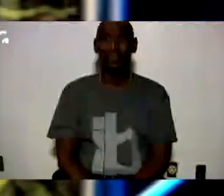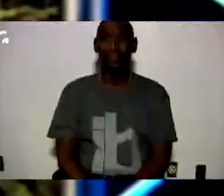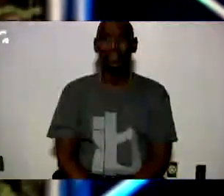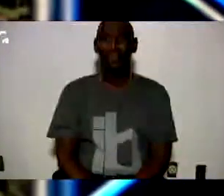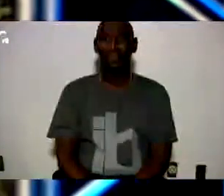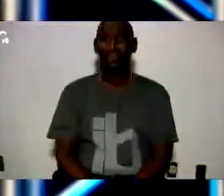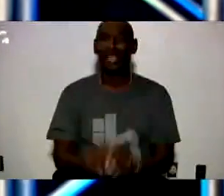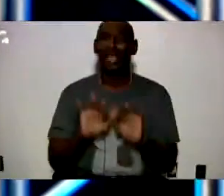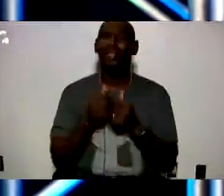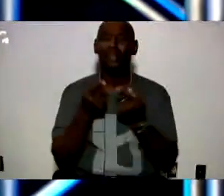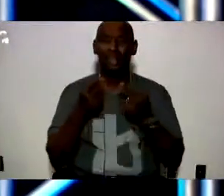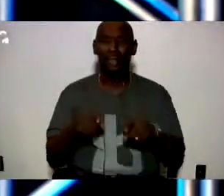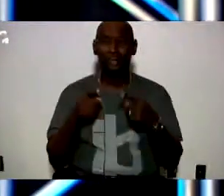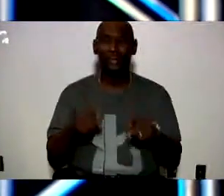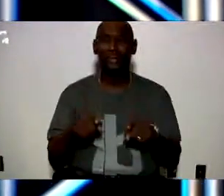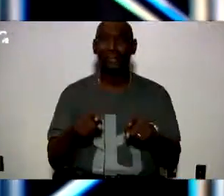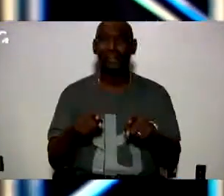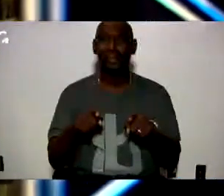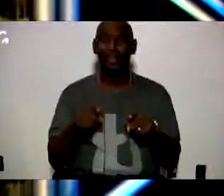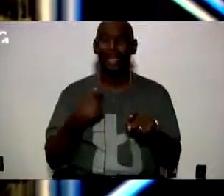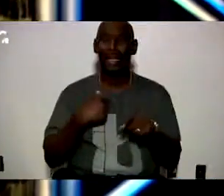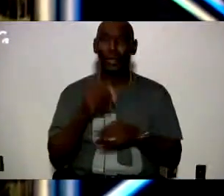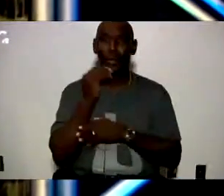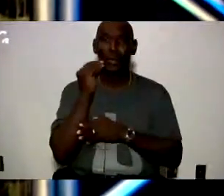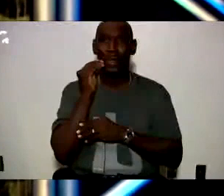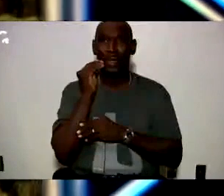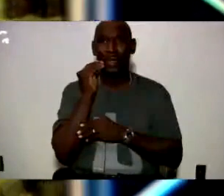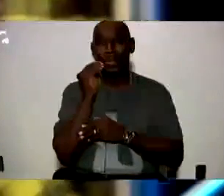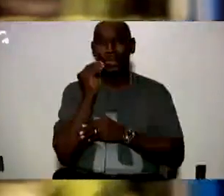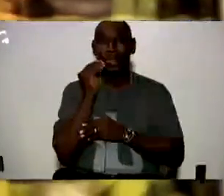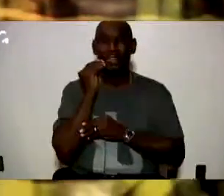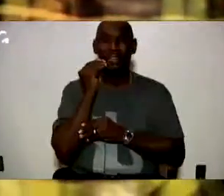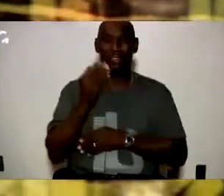So how did this happen? Well, I was at home, fat, dumb, and happy.